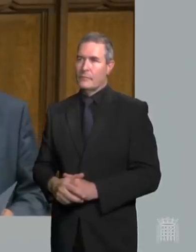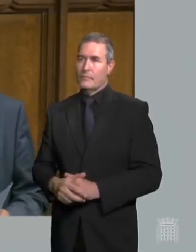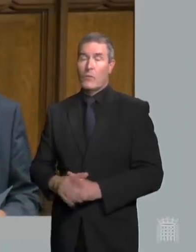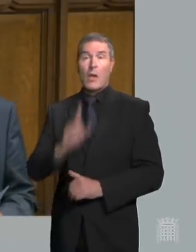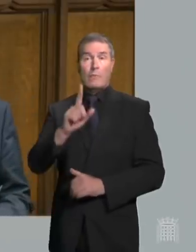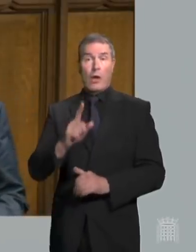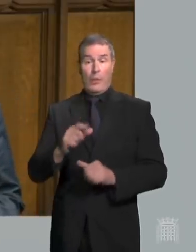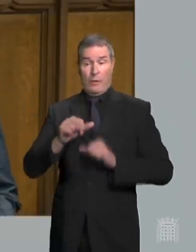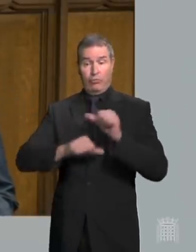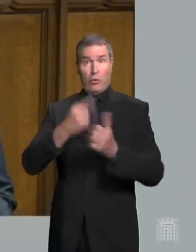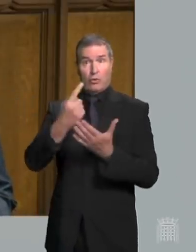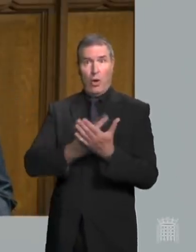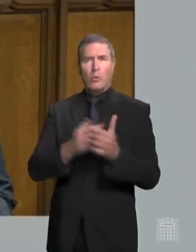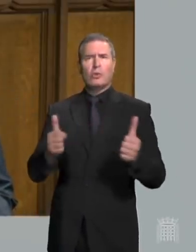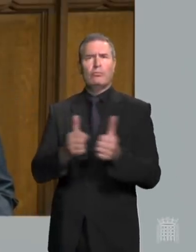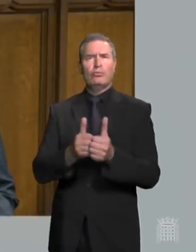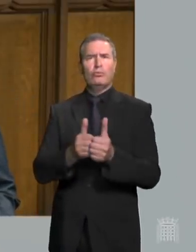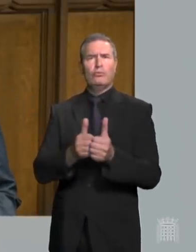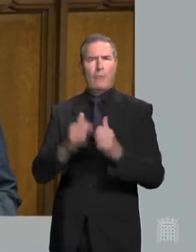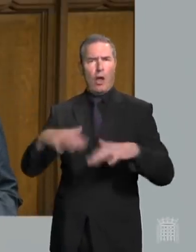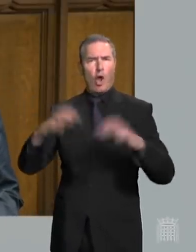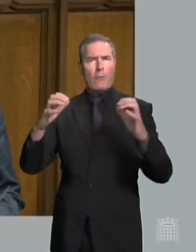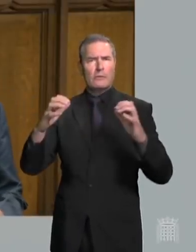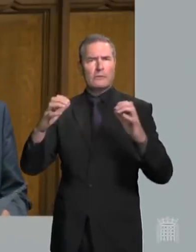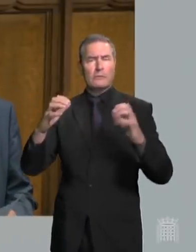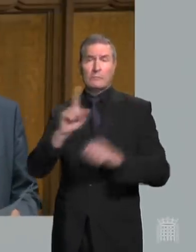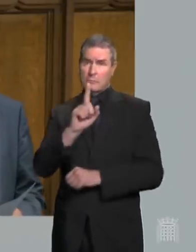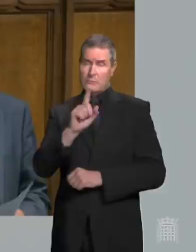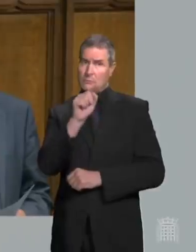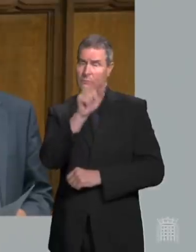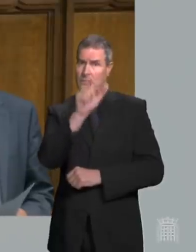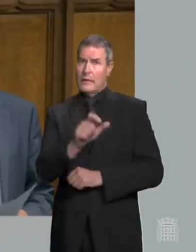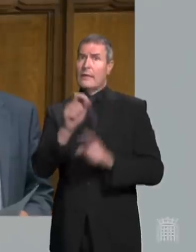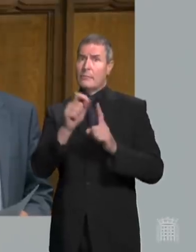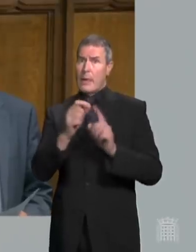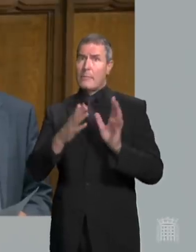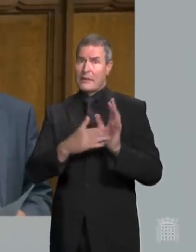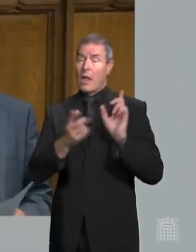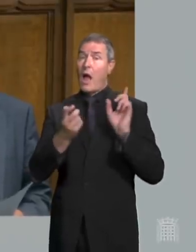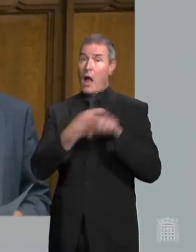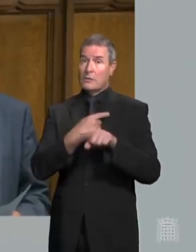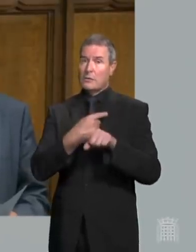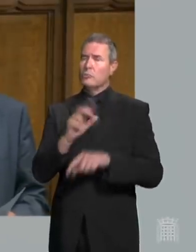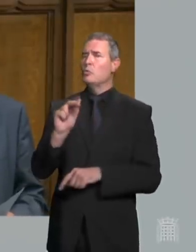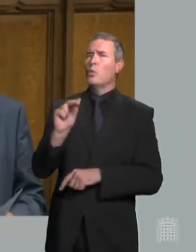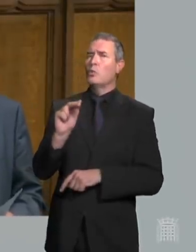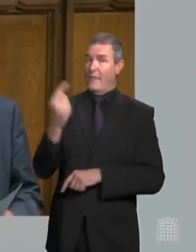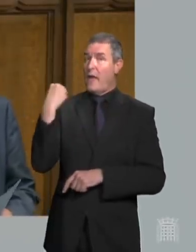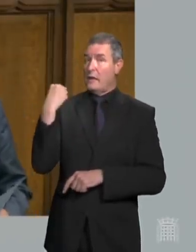Northern Ireland Protocol was approved by the House of Commons the Prime Minister answered emphatically no